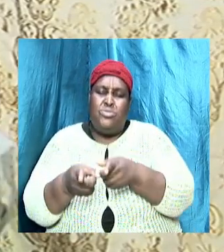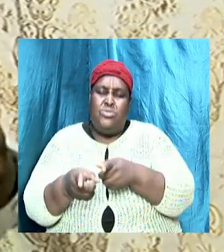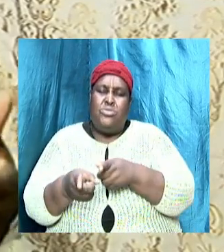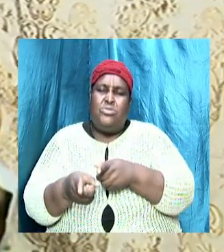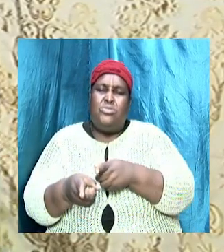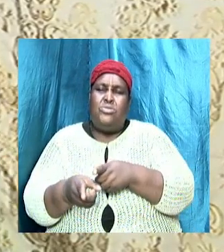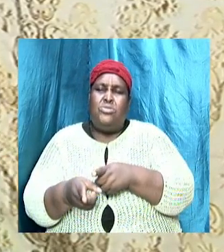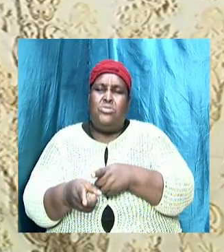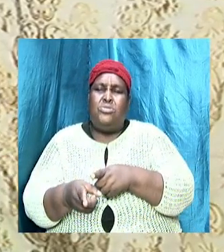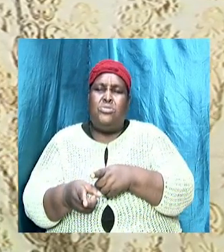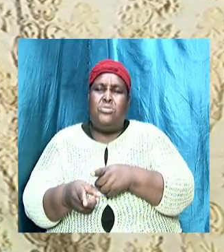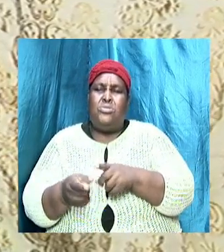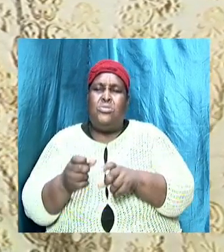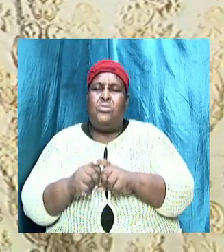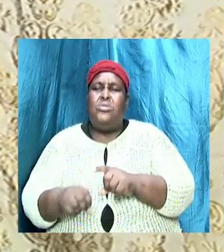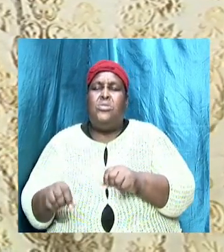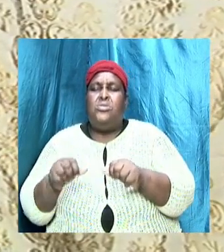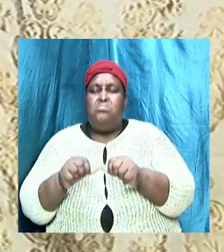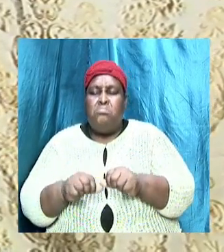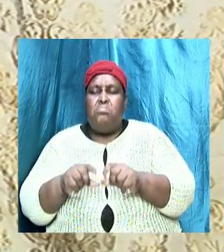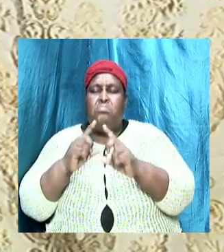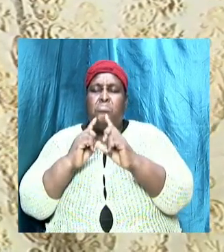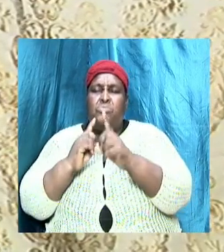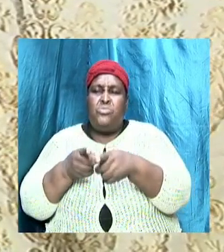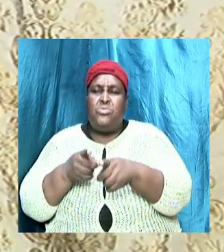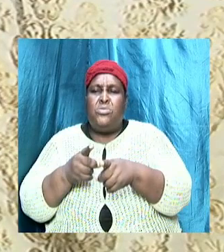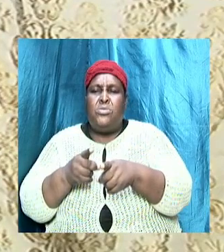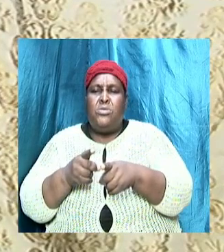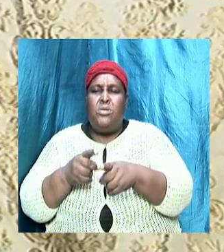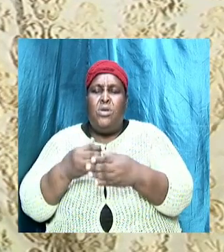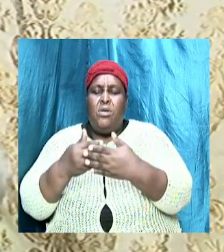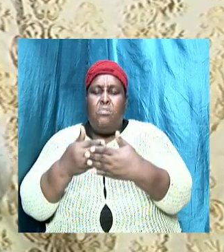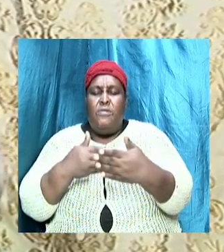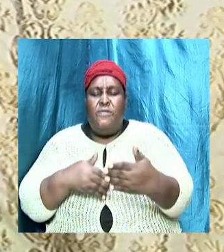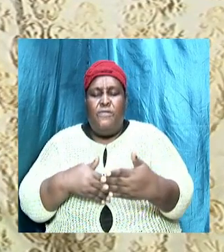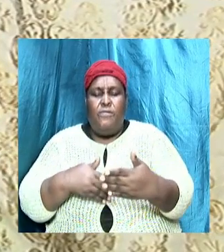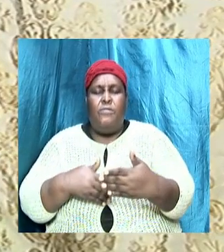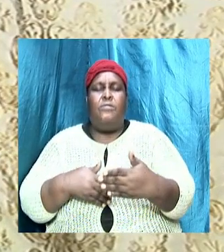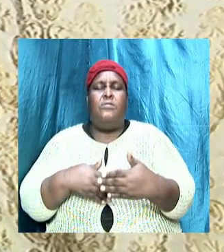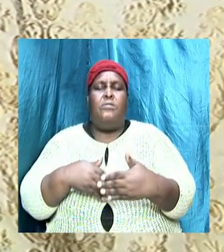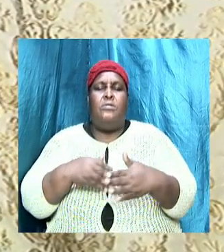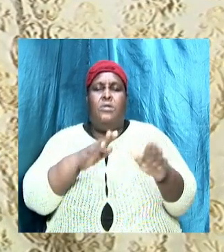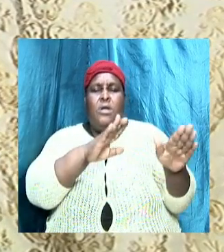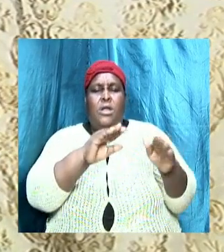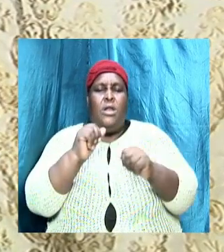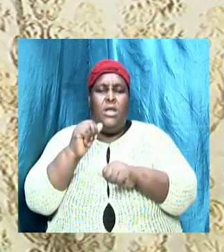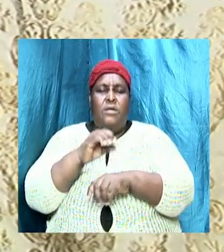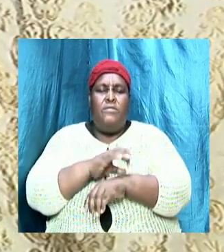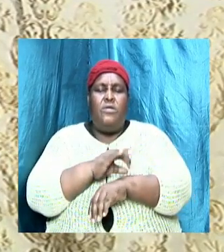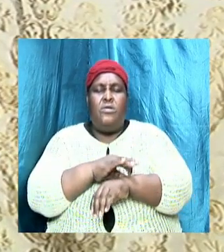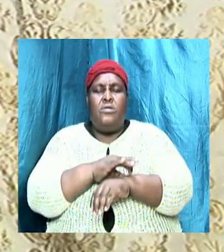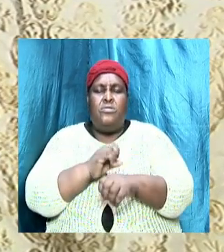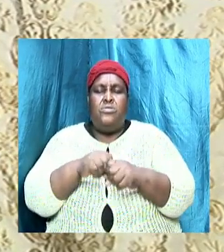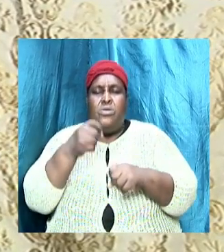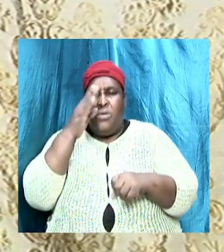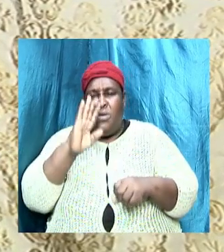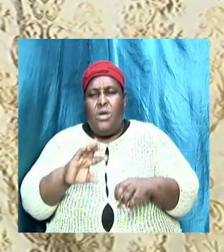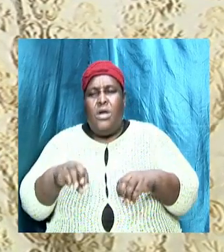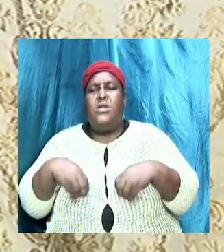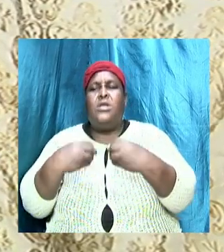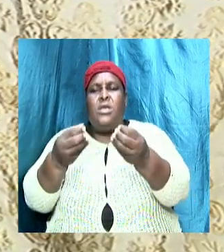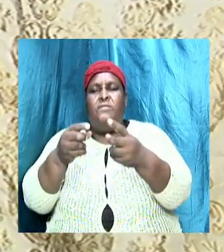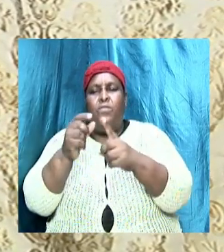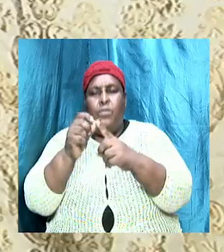the acronym is the basic instruction before leaving hurt right so God give his word to us